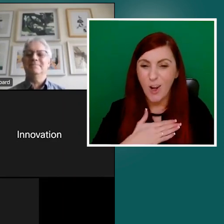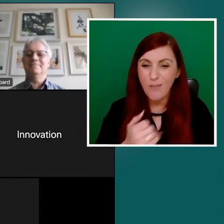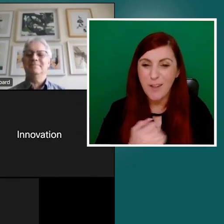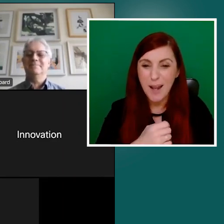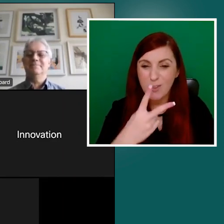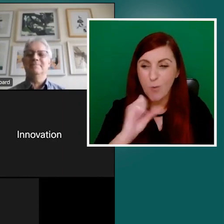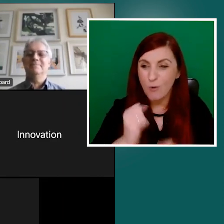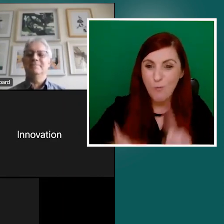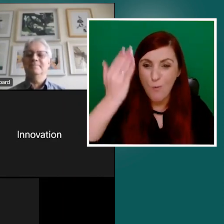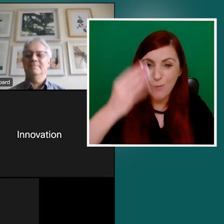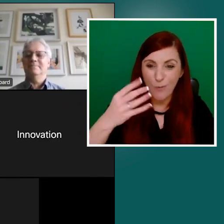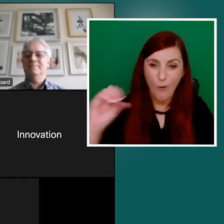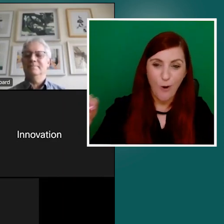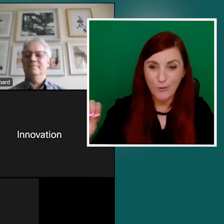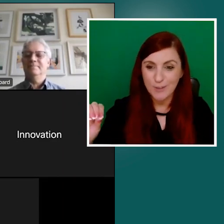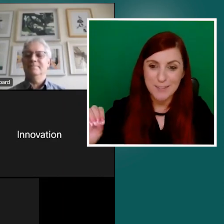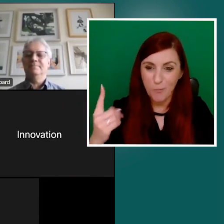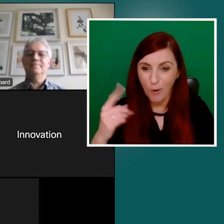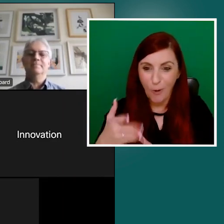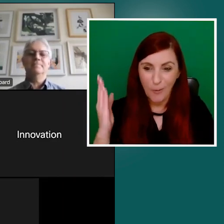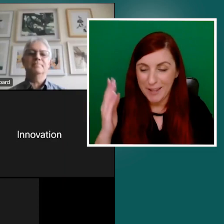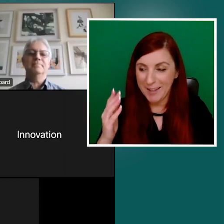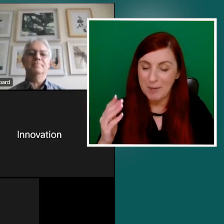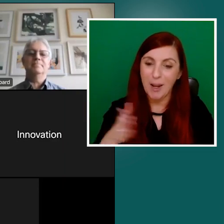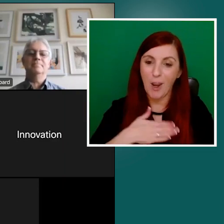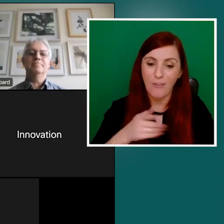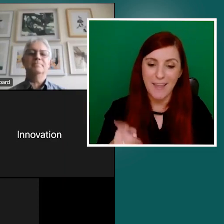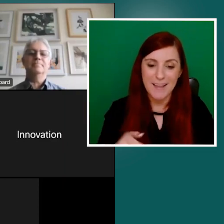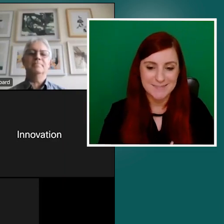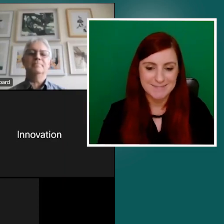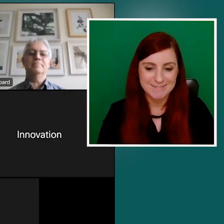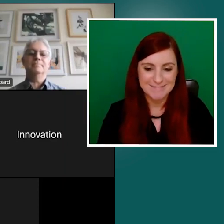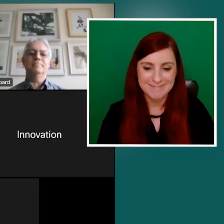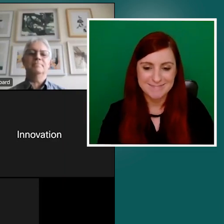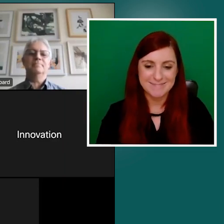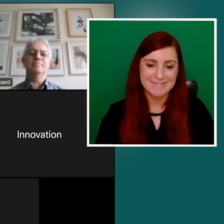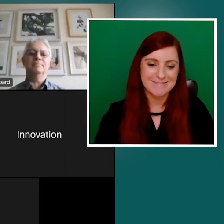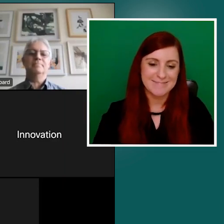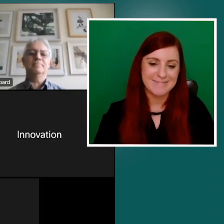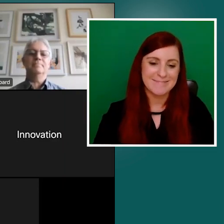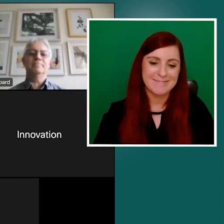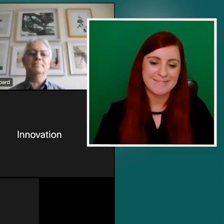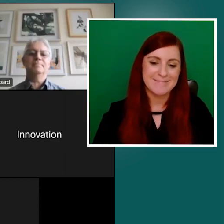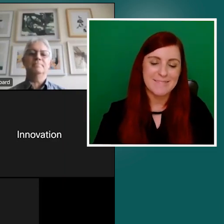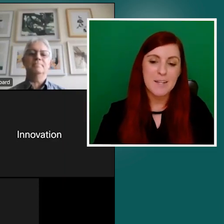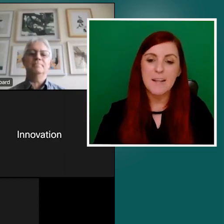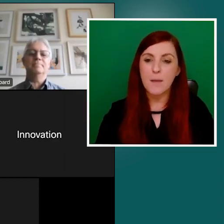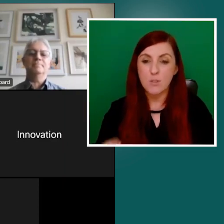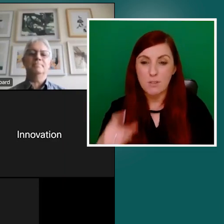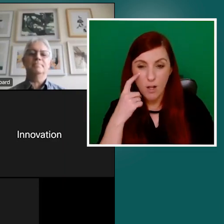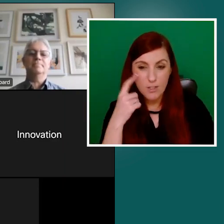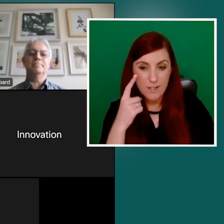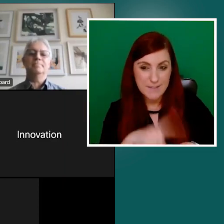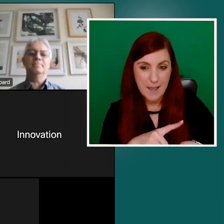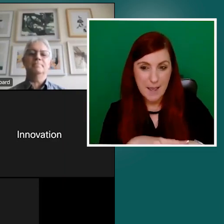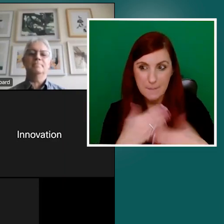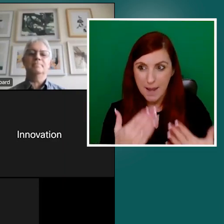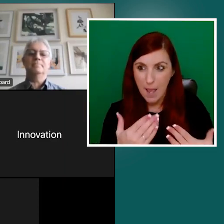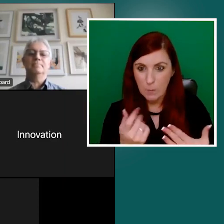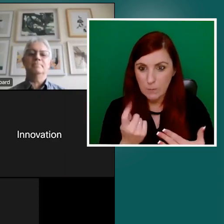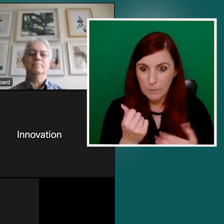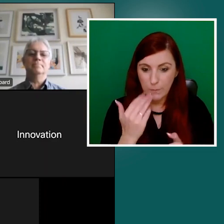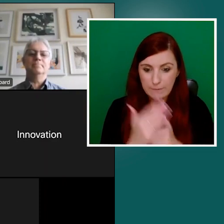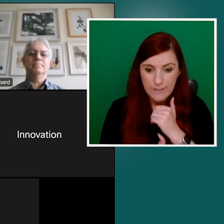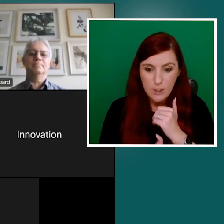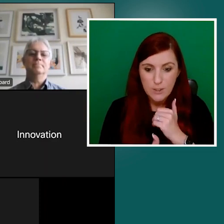hopefully it can handle that. Uh, I'm just conscious of time. Actually, we are coming to the end of the event. I want to pick up on the, there's a few comments coming in on the